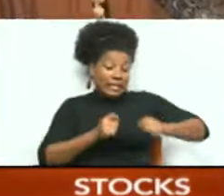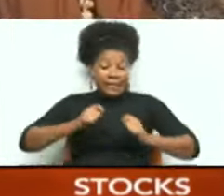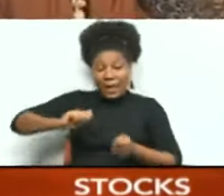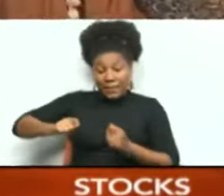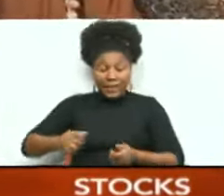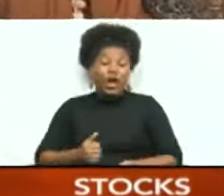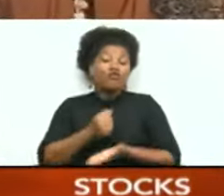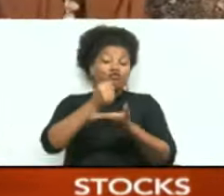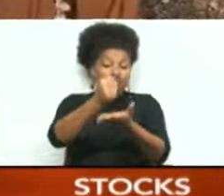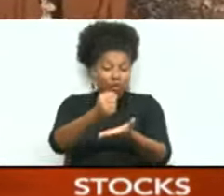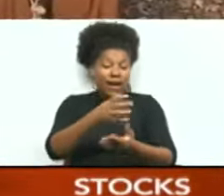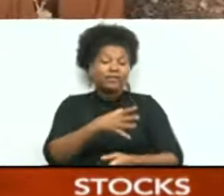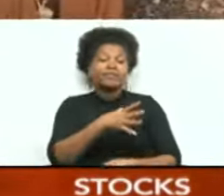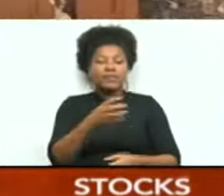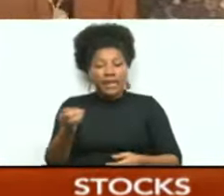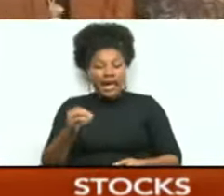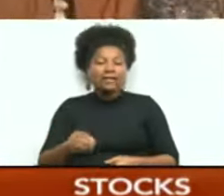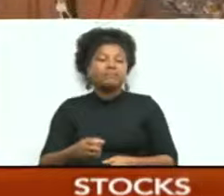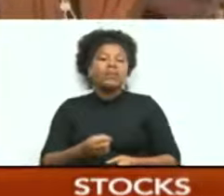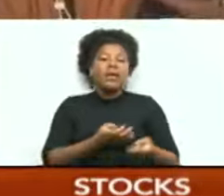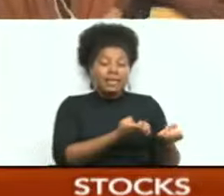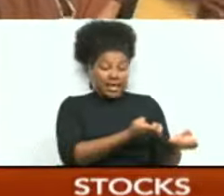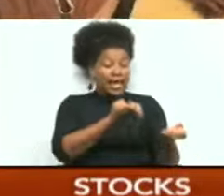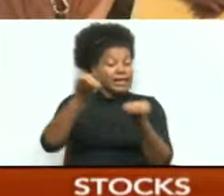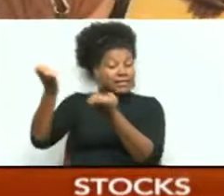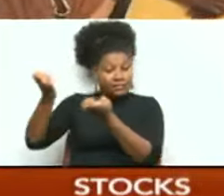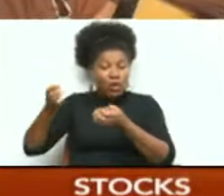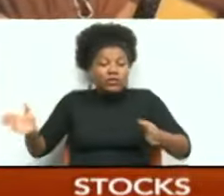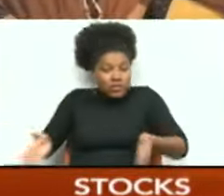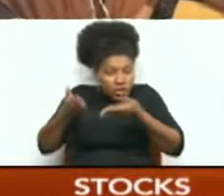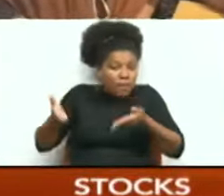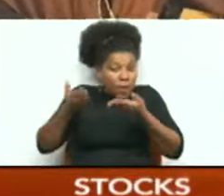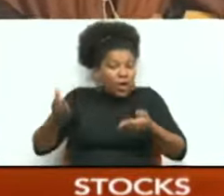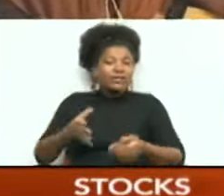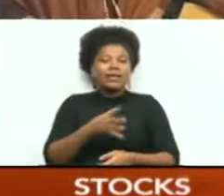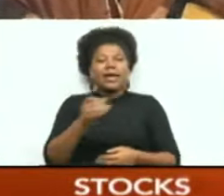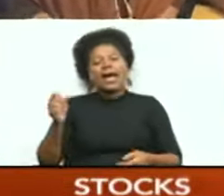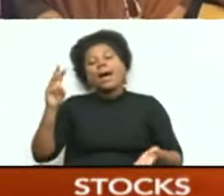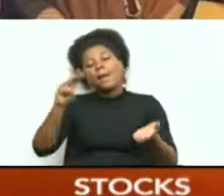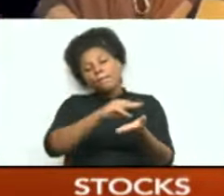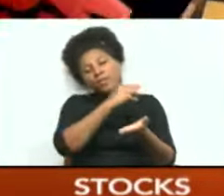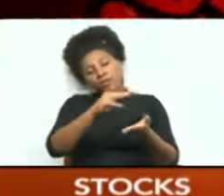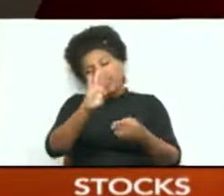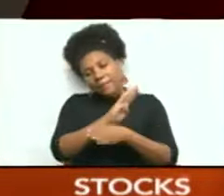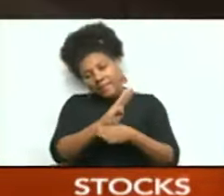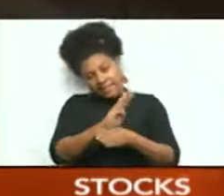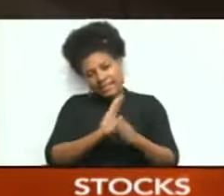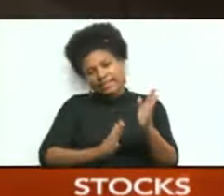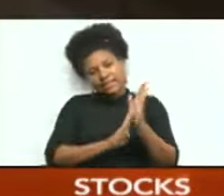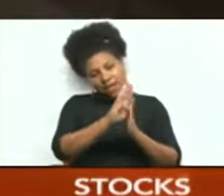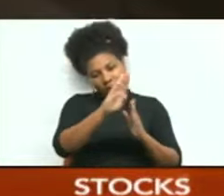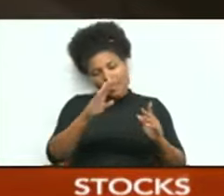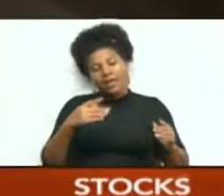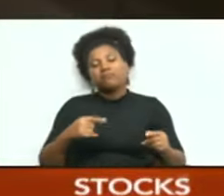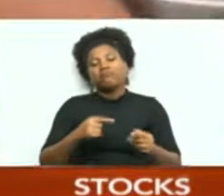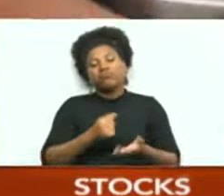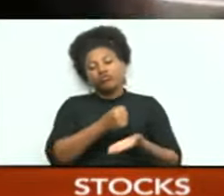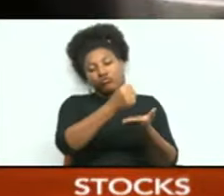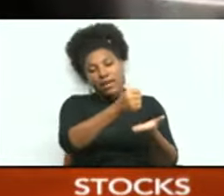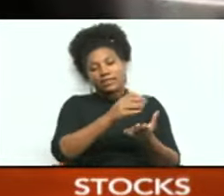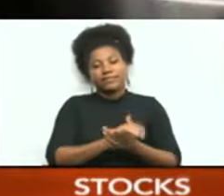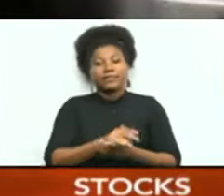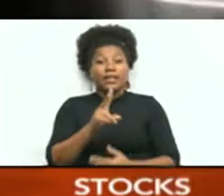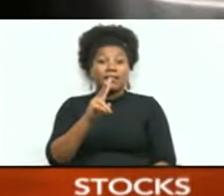Fund Facility, the Export Booster Initiative, and the Music Business Development Grant. Visa has identified